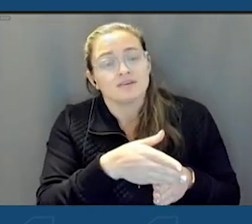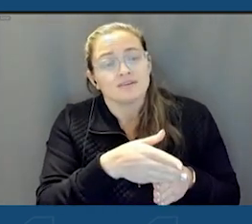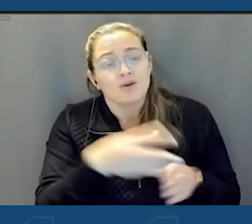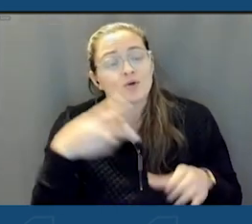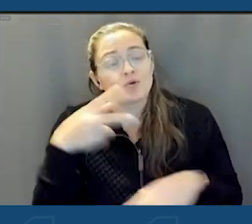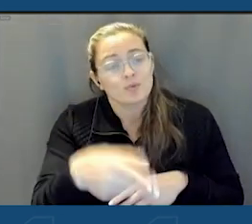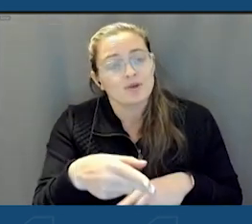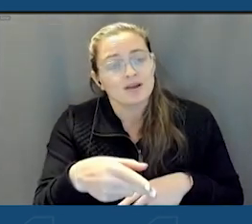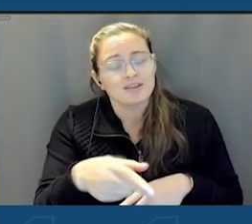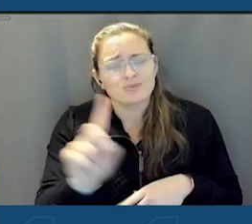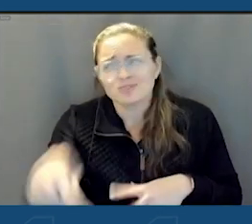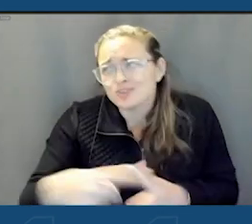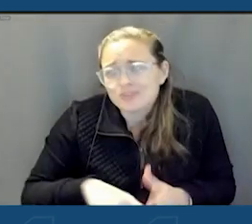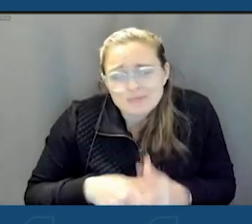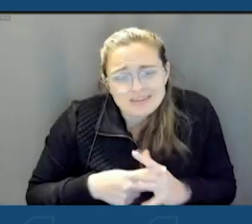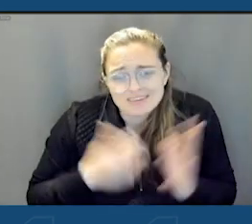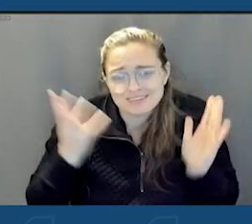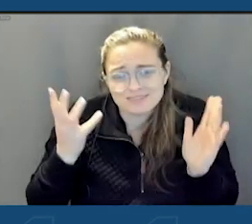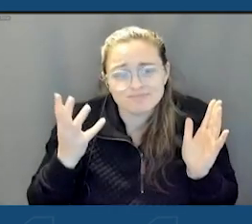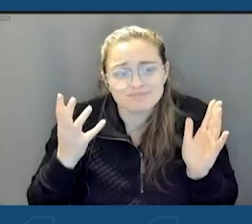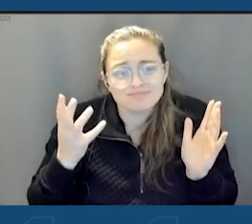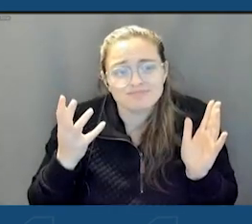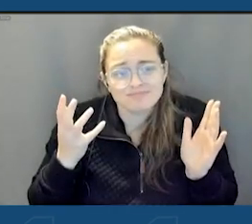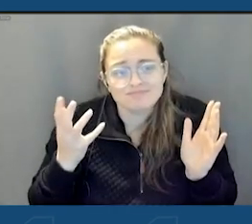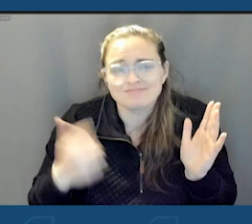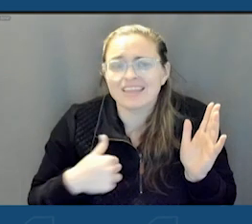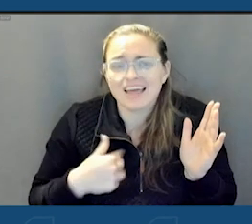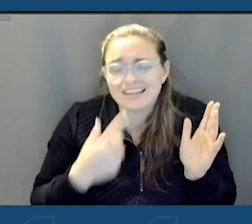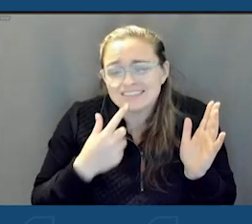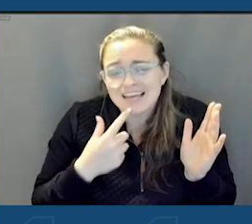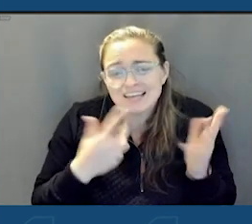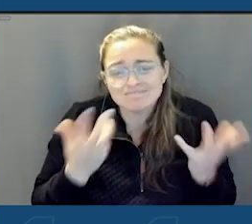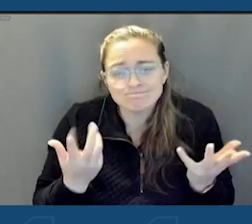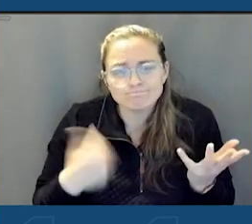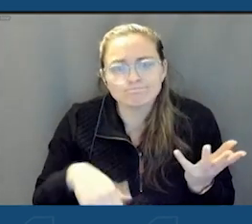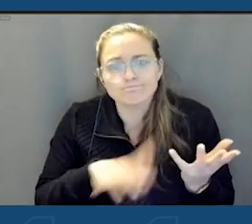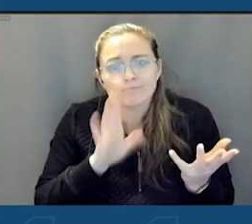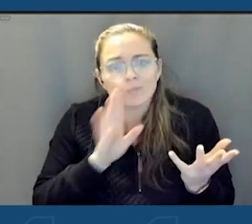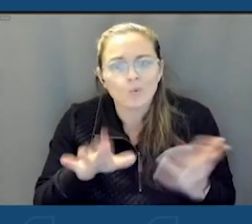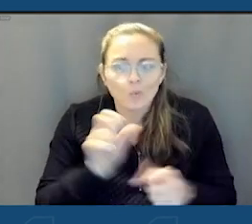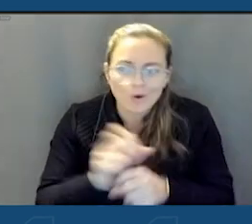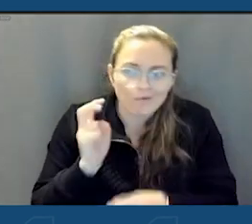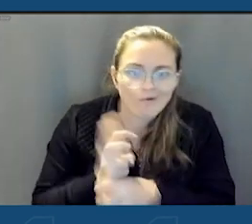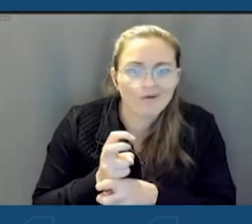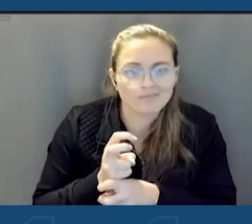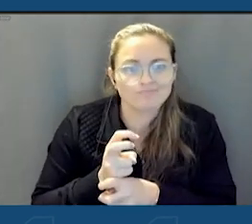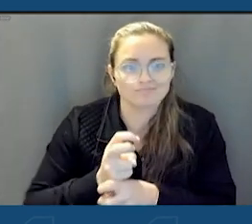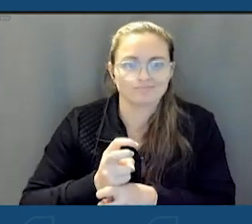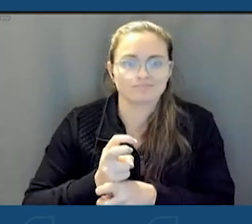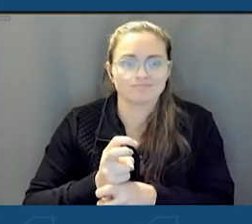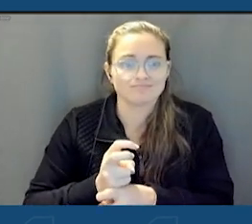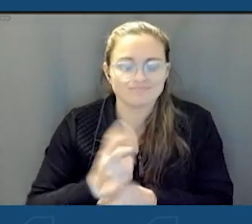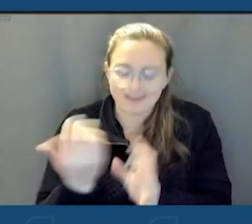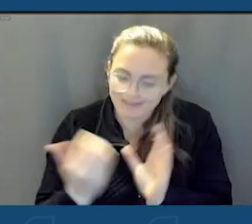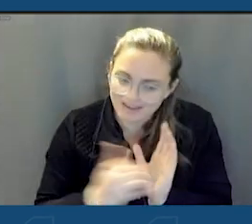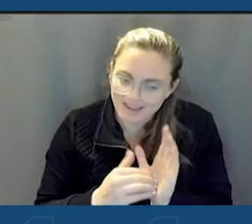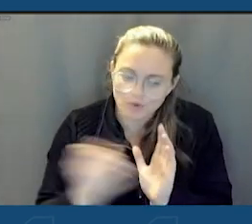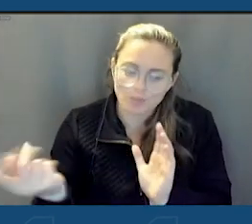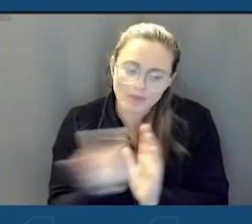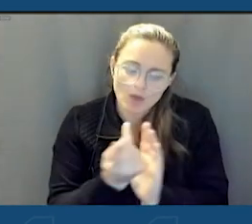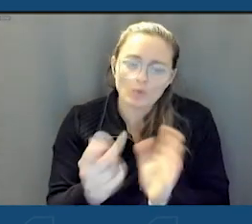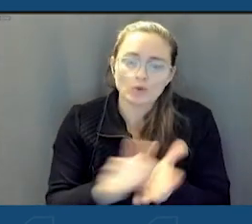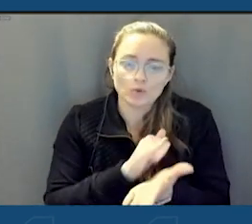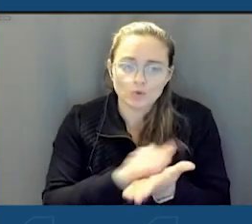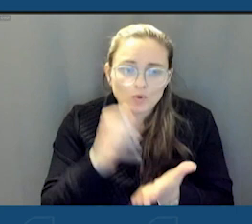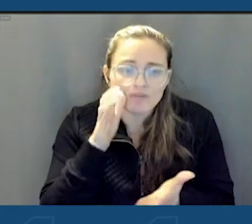for the village of Lancaster. And I said that we were going to work hard, and here we are with this New York Forward funding